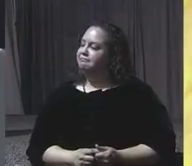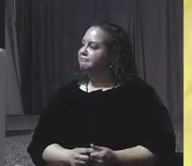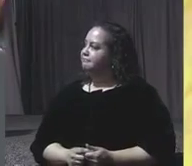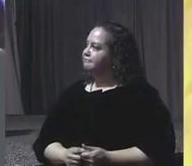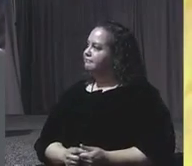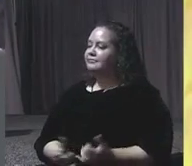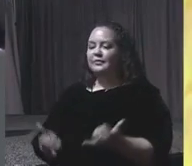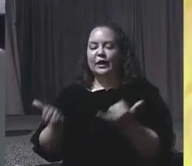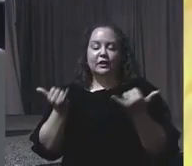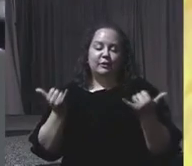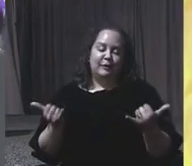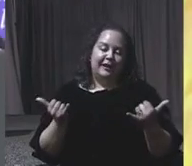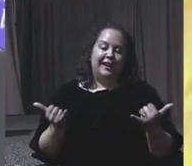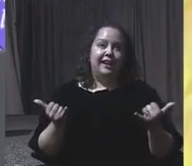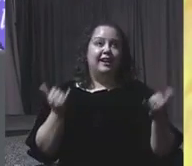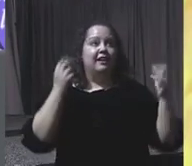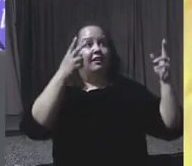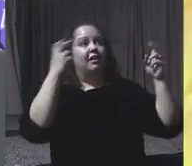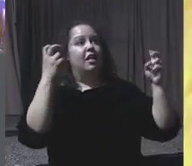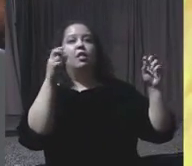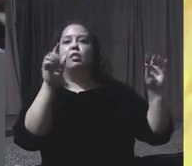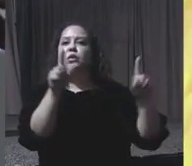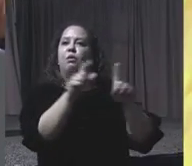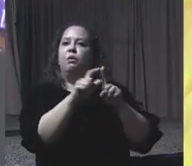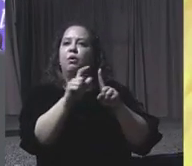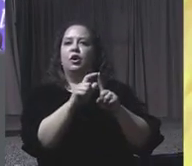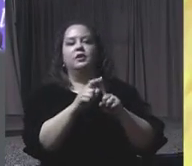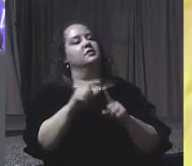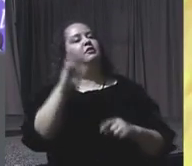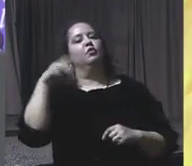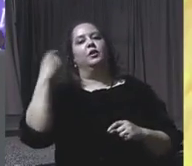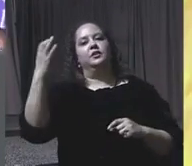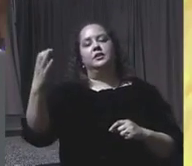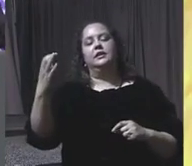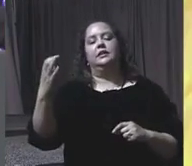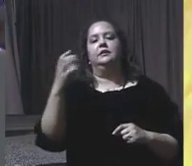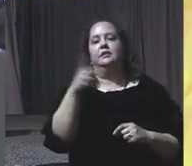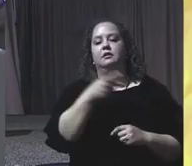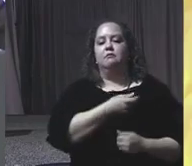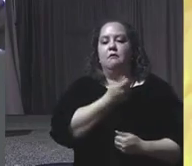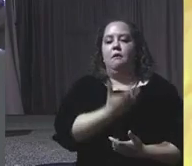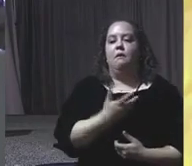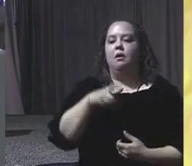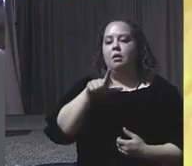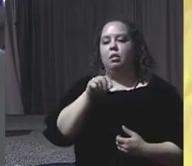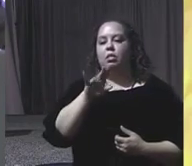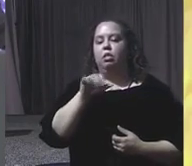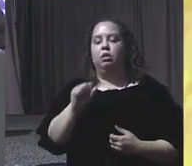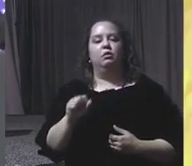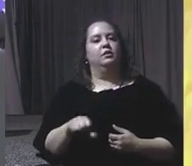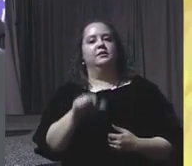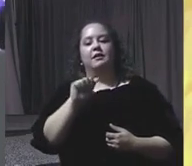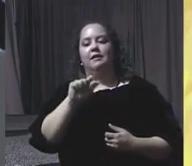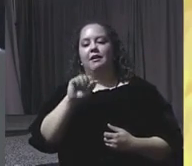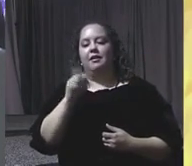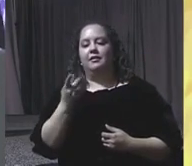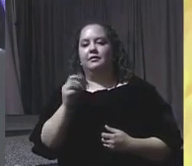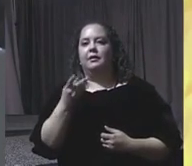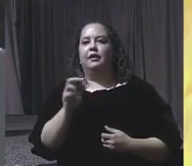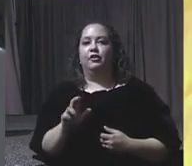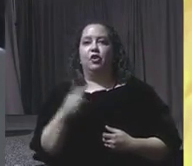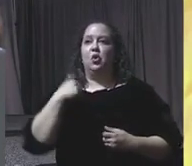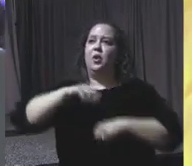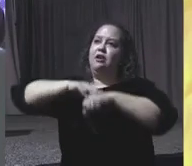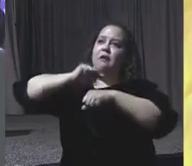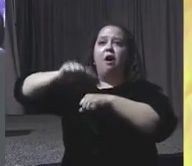Today, in the words of Washington, D.C. poet Lewis Alexander, we call the lost dream back. Today